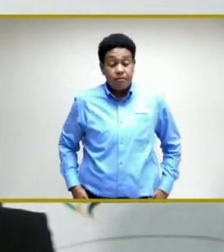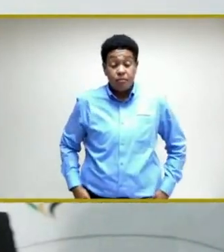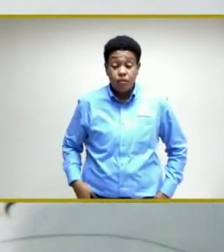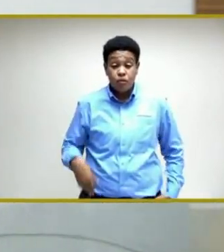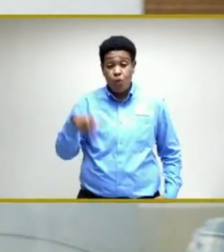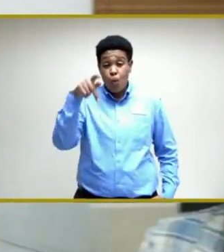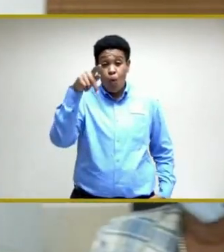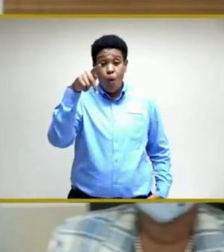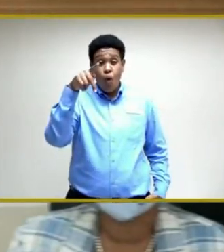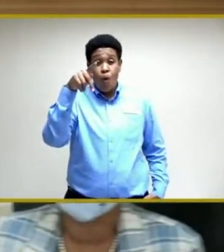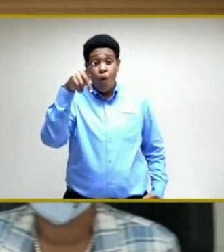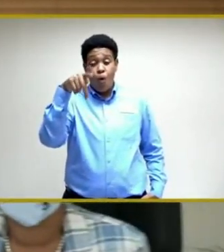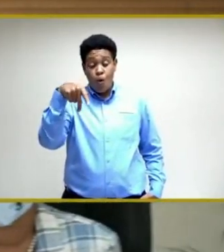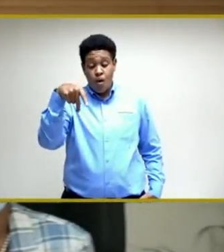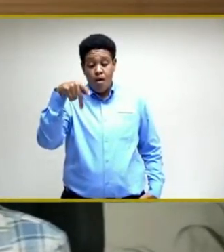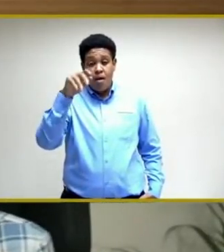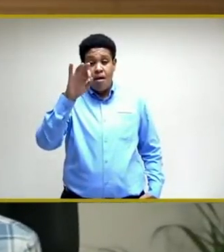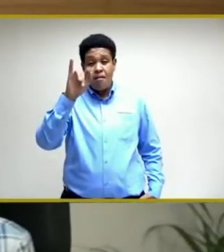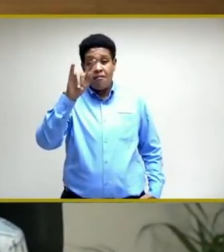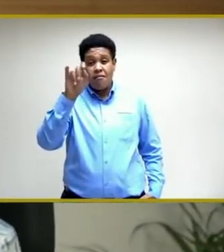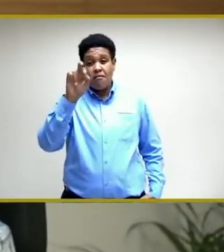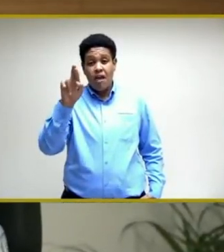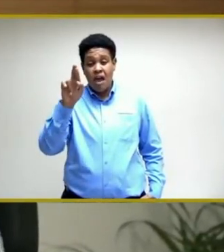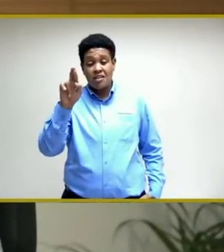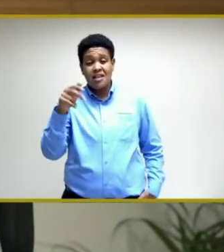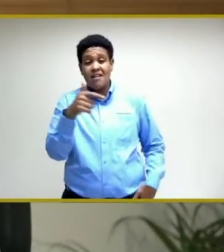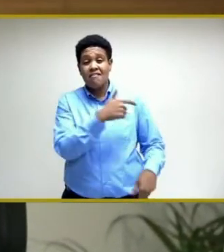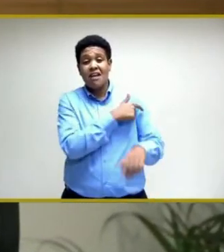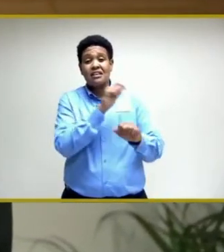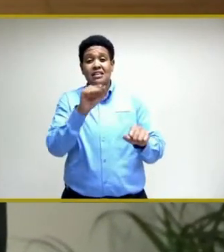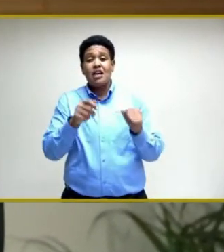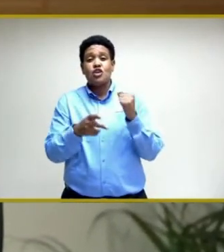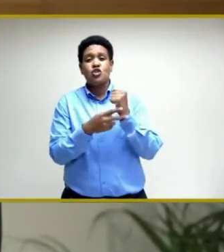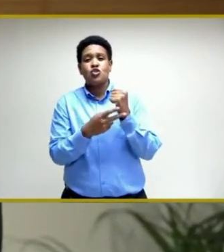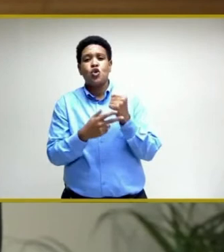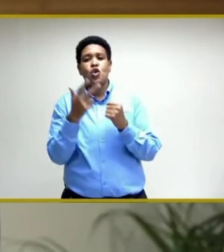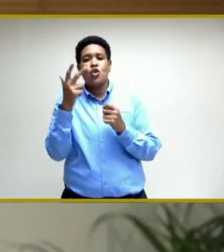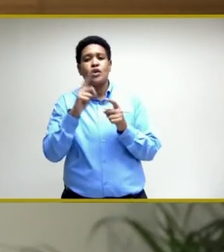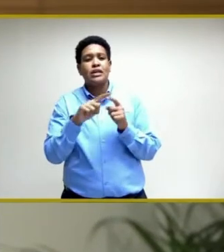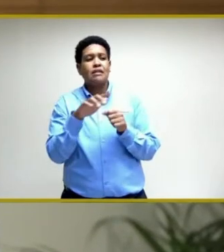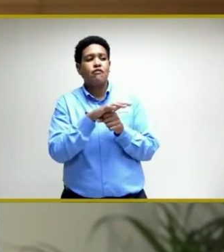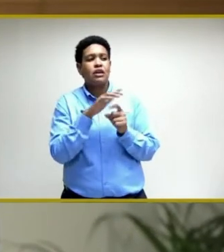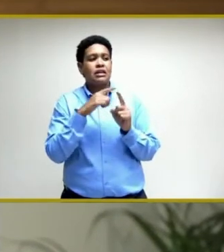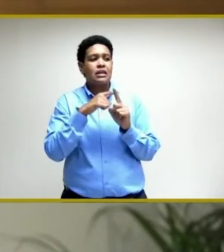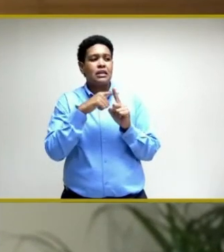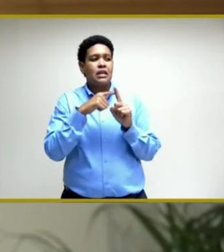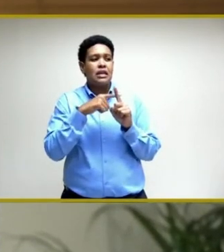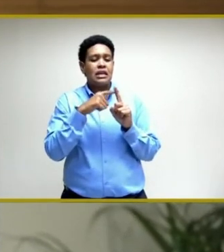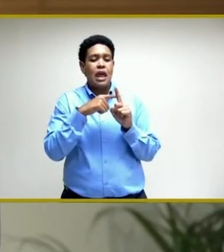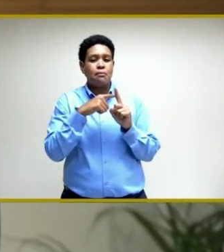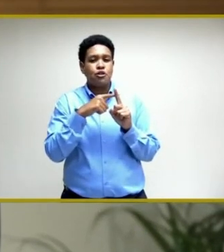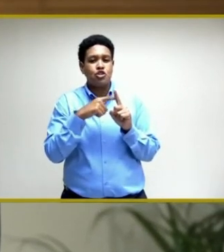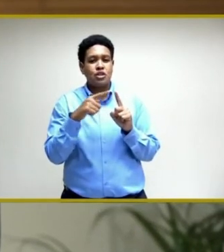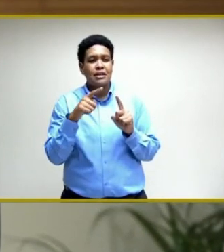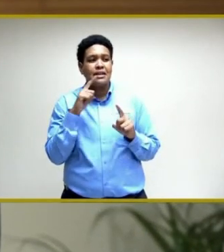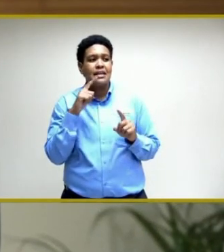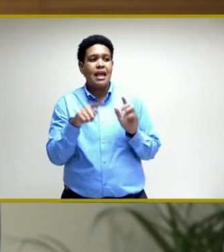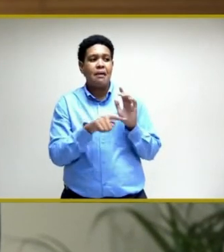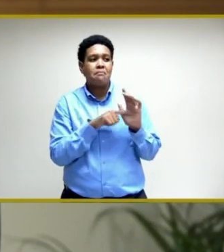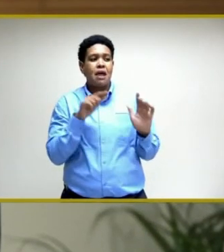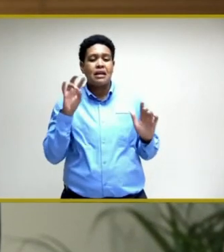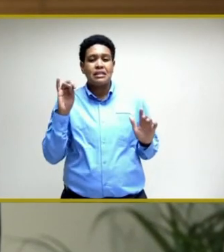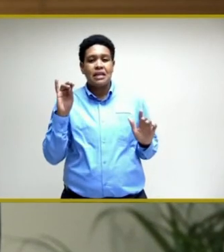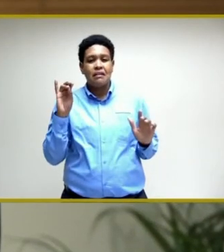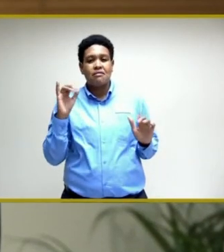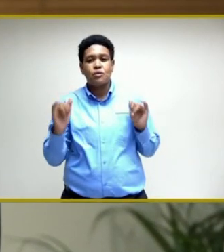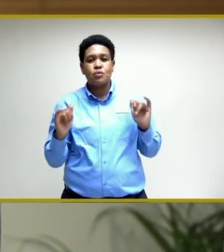vaccine is stored or can be stored at three different temperatures. At minus 70,